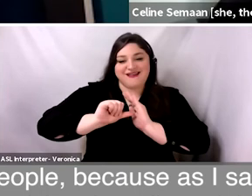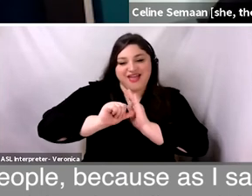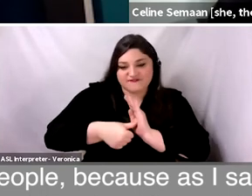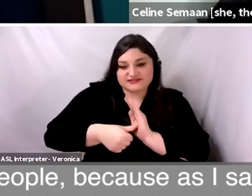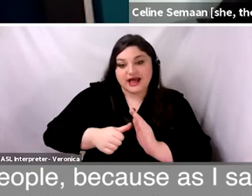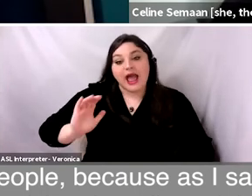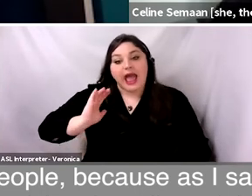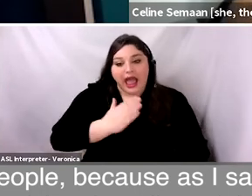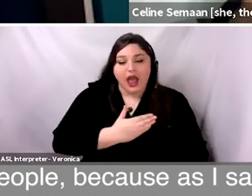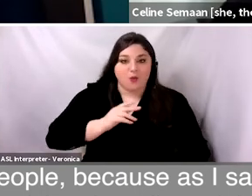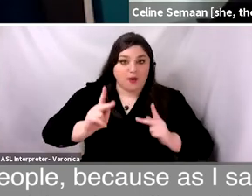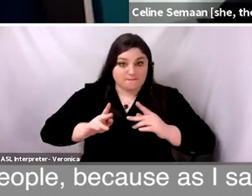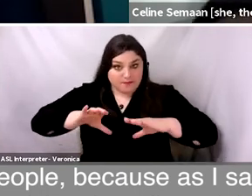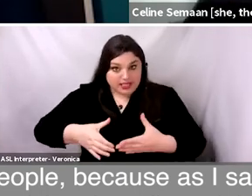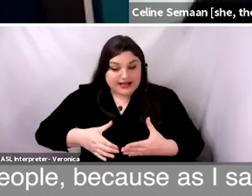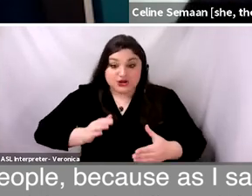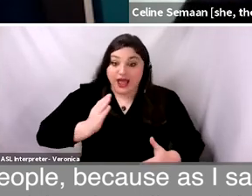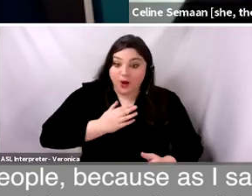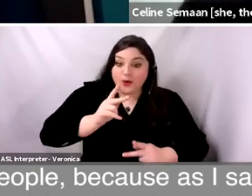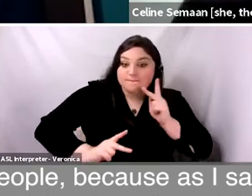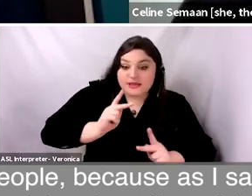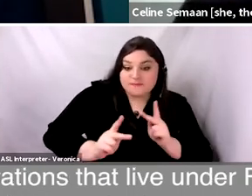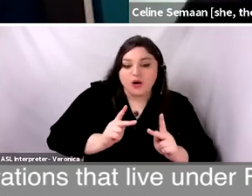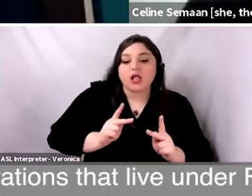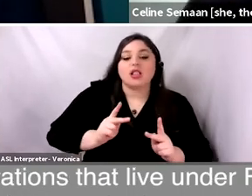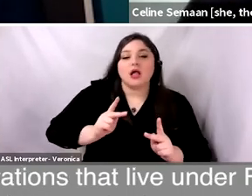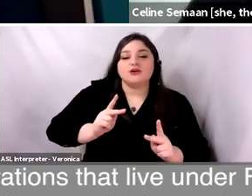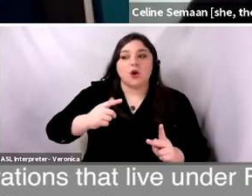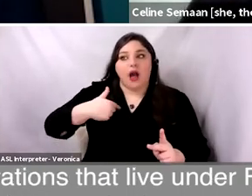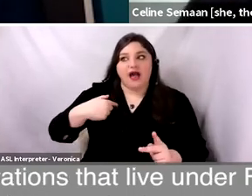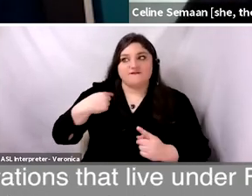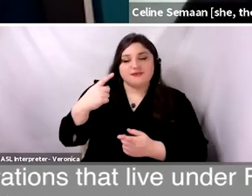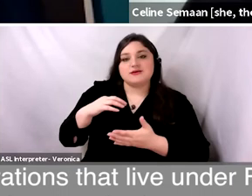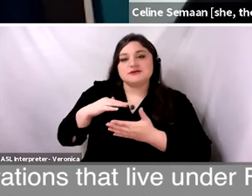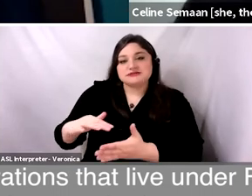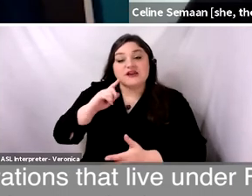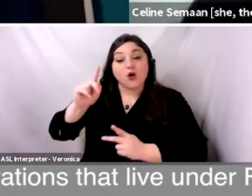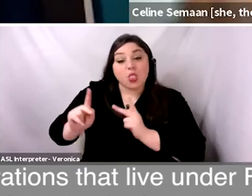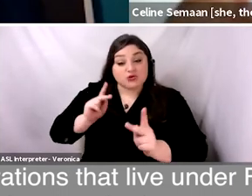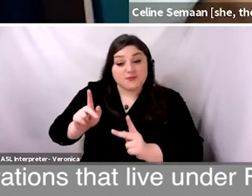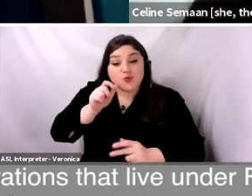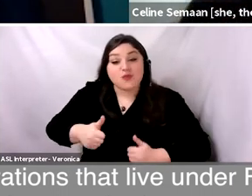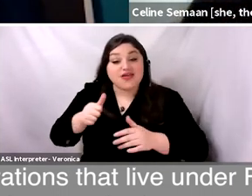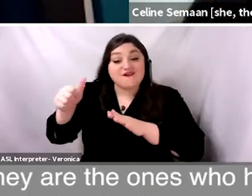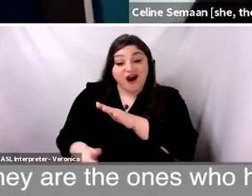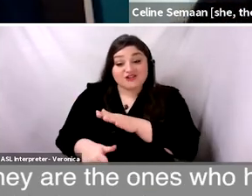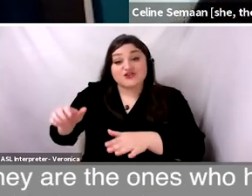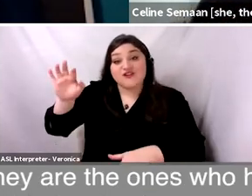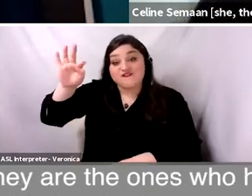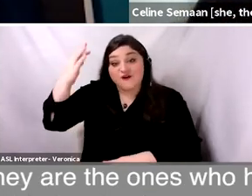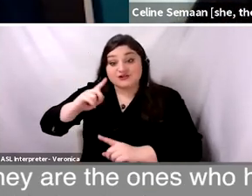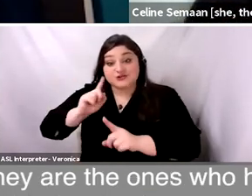say, and I'm studying that a lot, that the generations that live under French mandate are the lost generation,